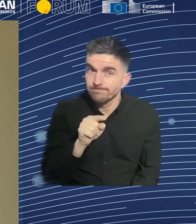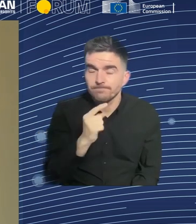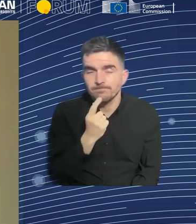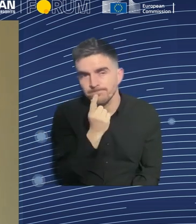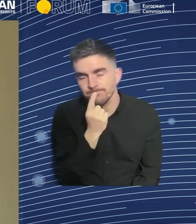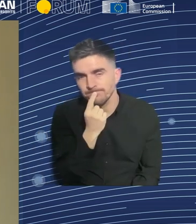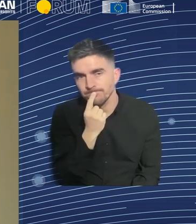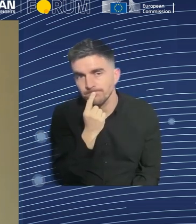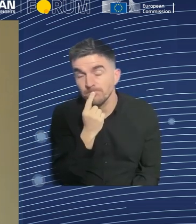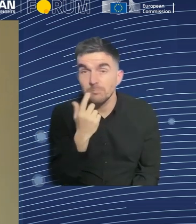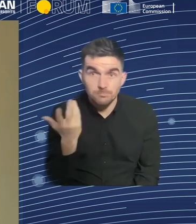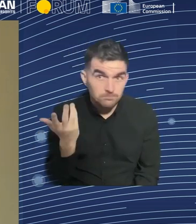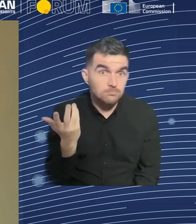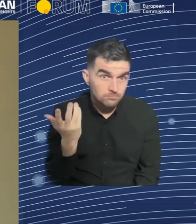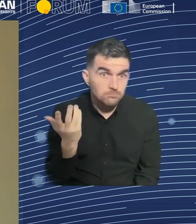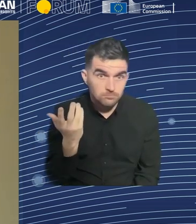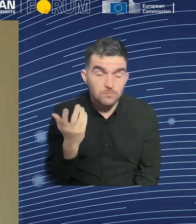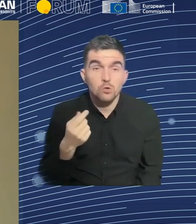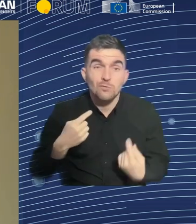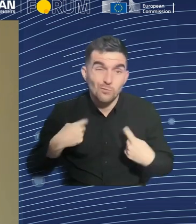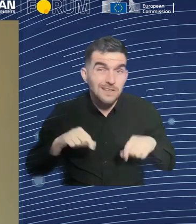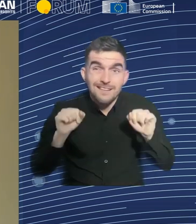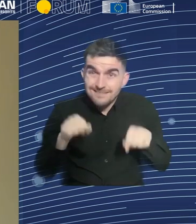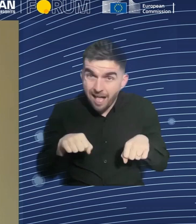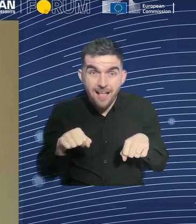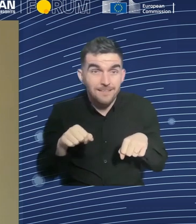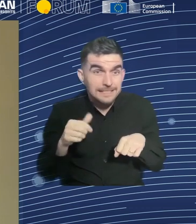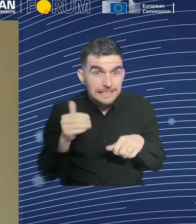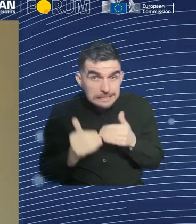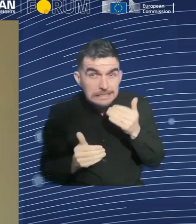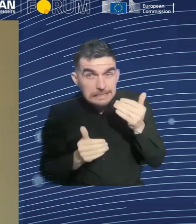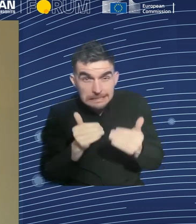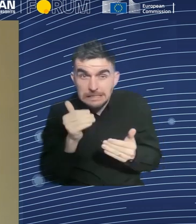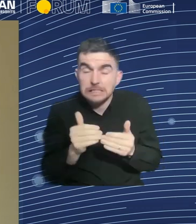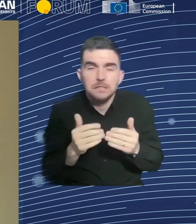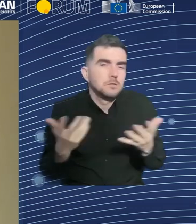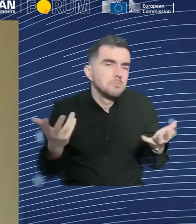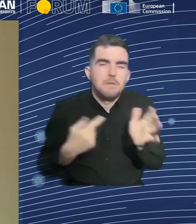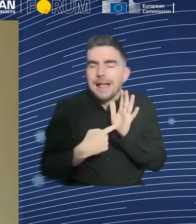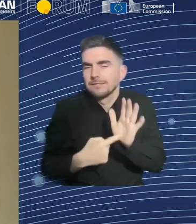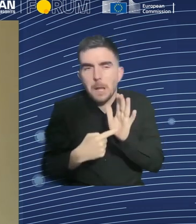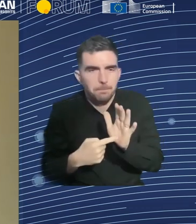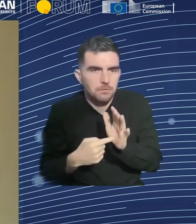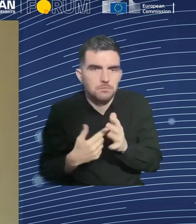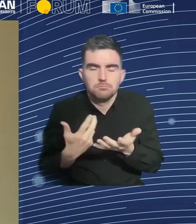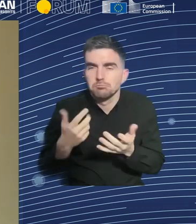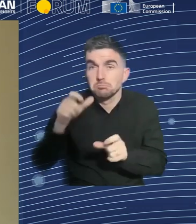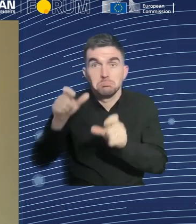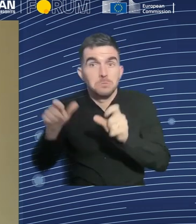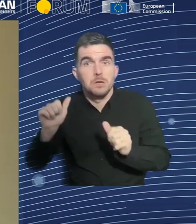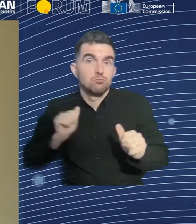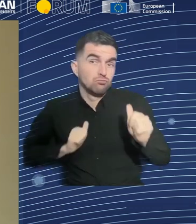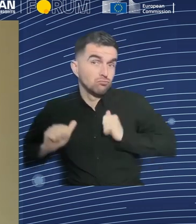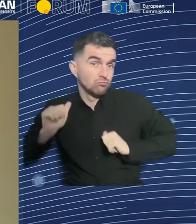as for example, the actors and screenwriters in the United States have done, we could try to reserve